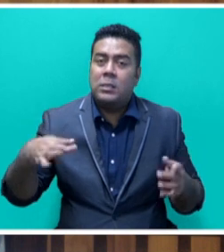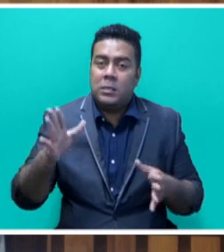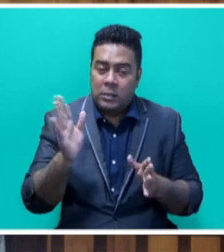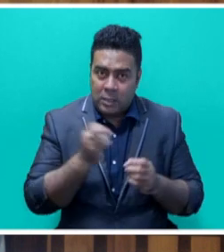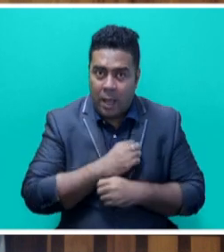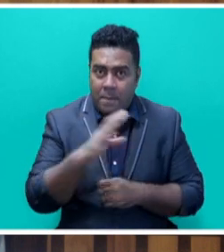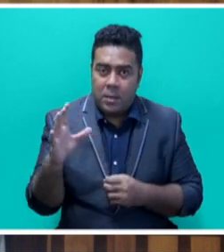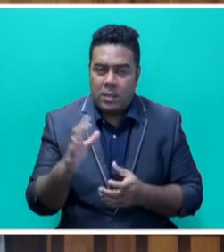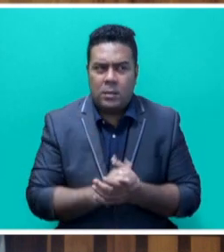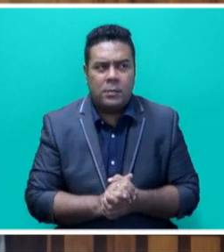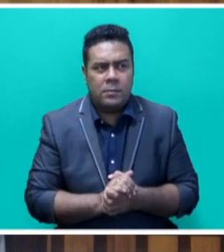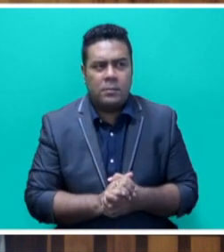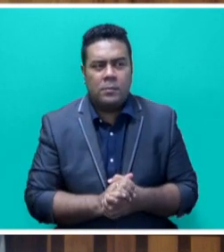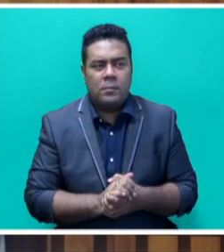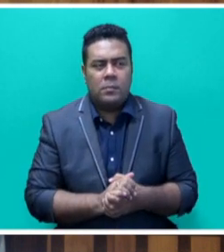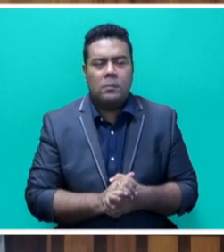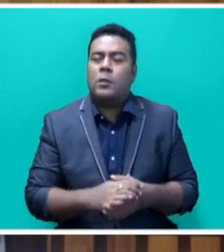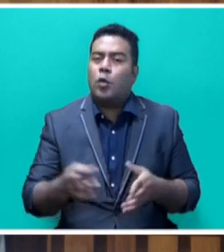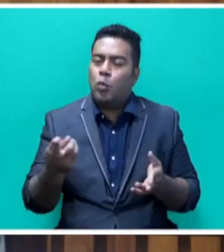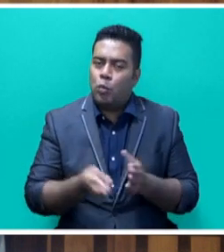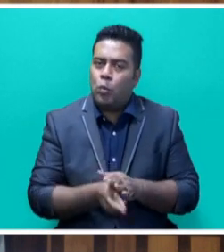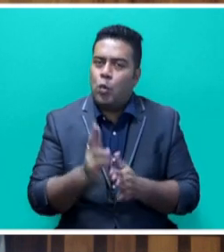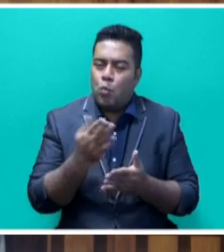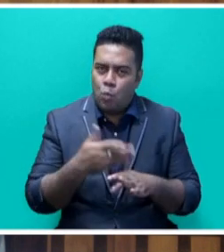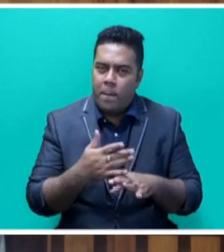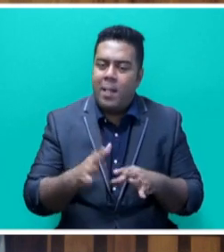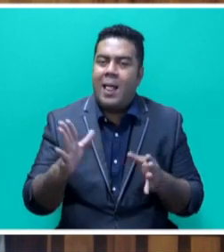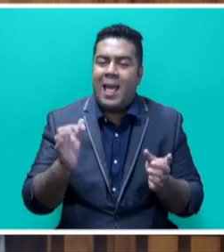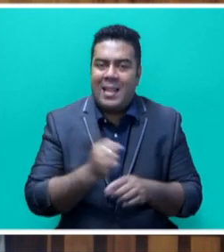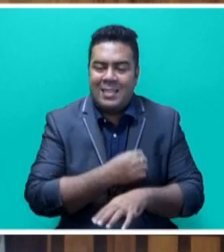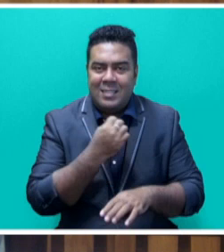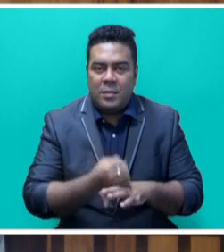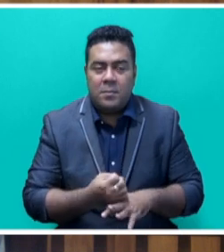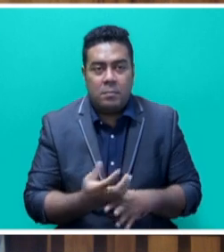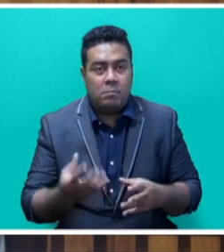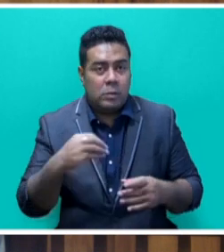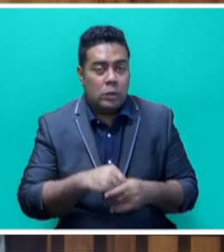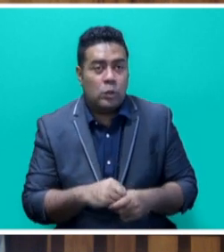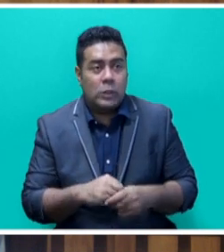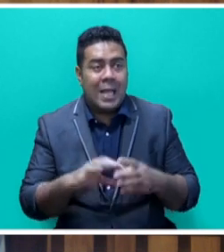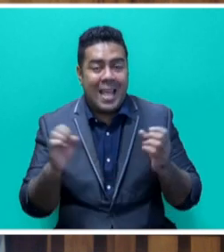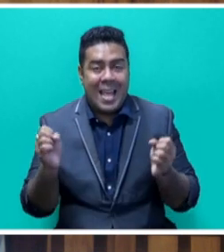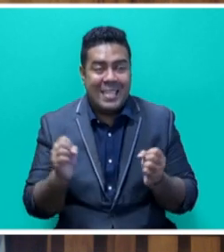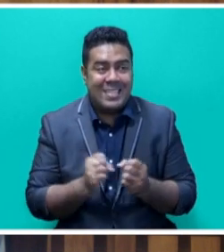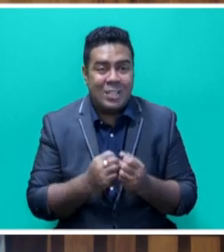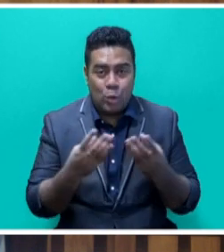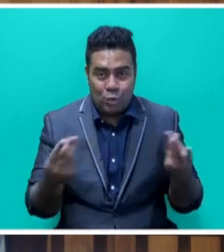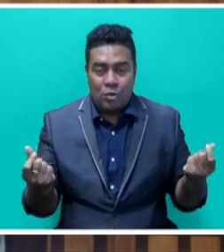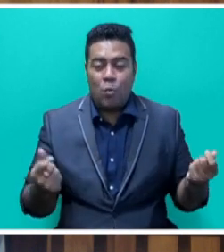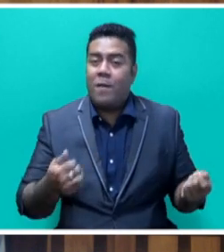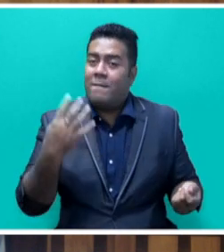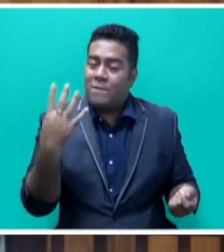is also working towards increasing its renewable energy generation mix by investing in solar energy solutions, with four